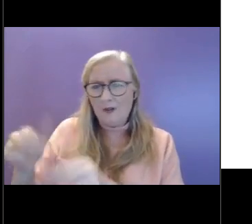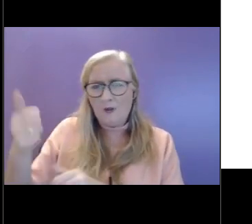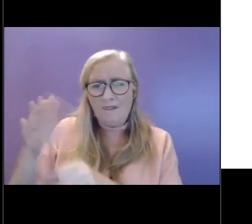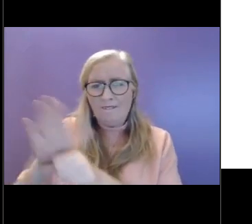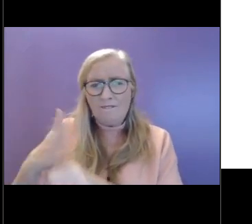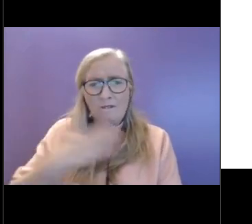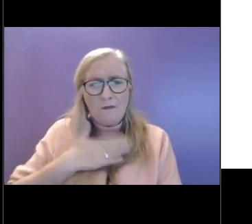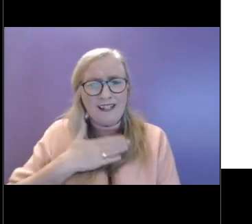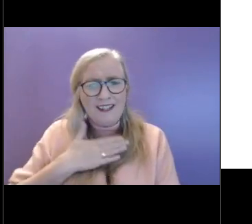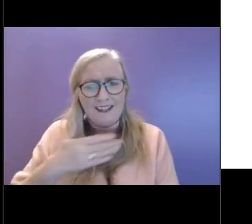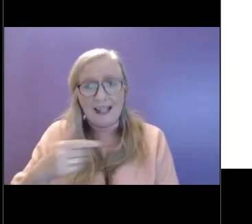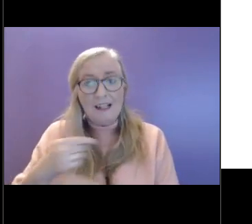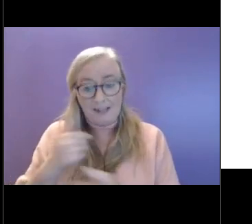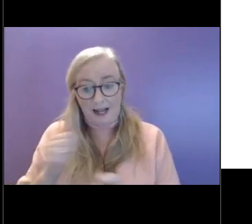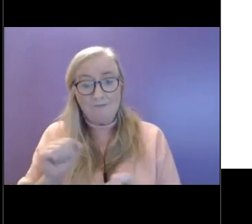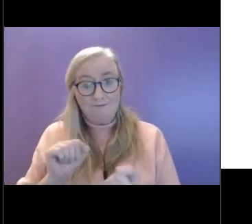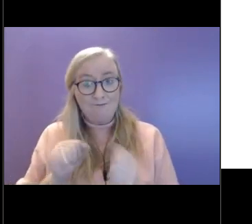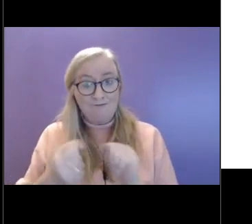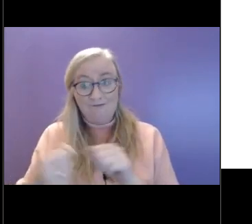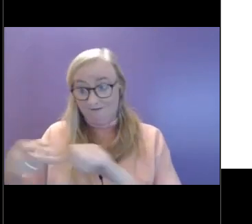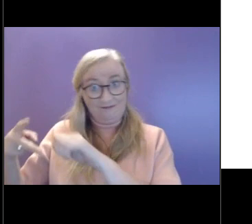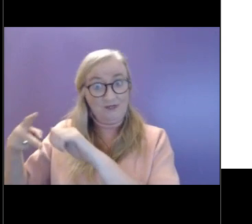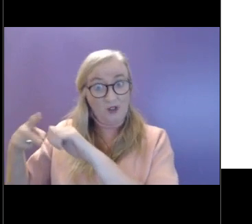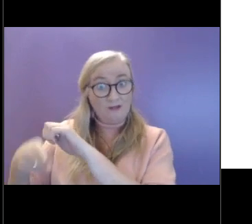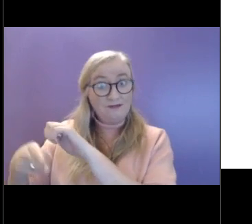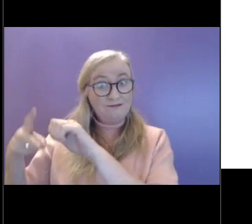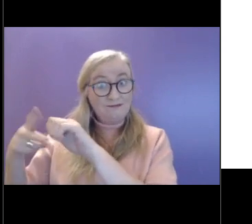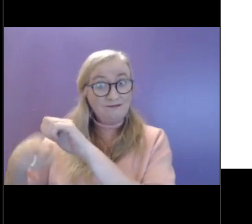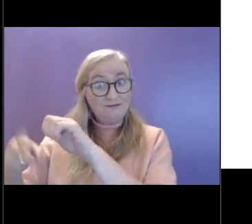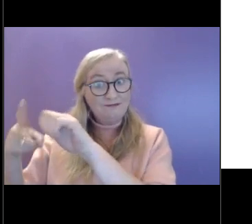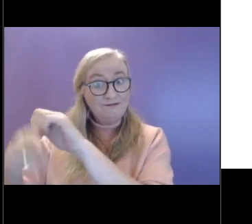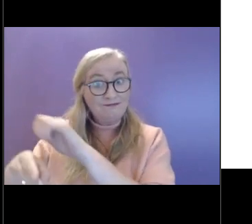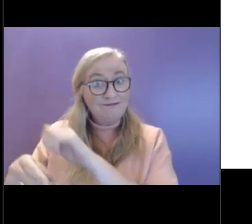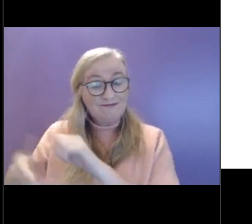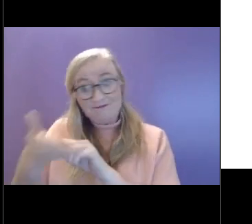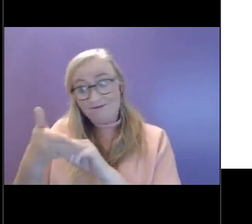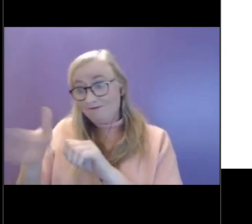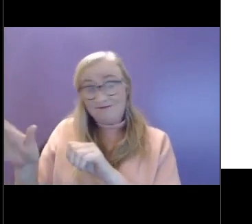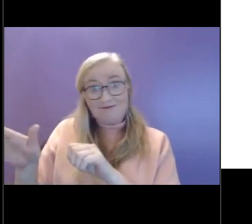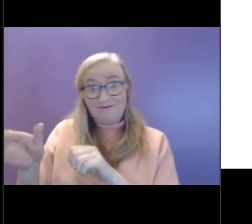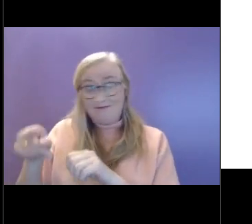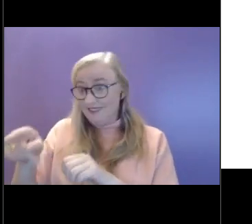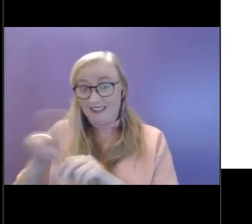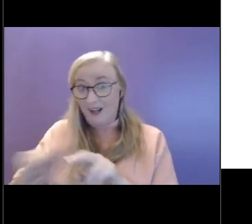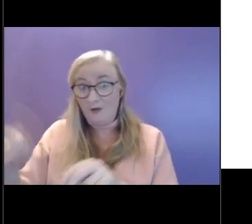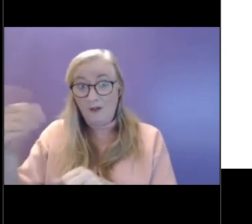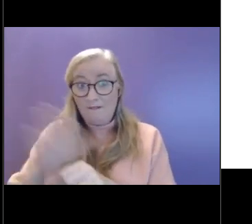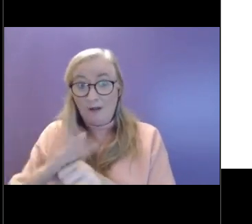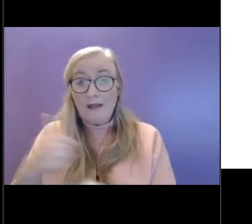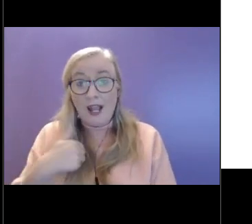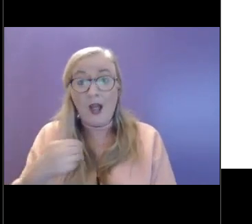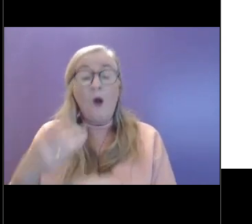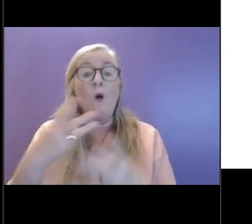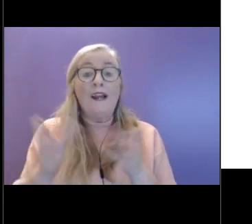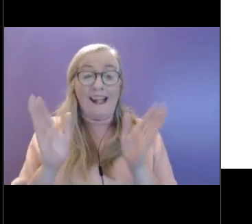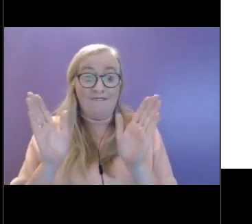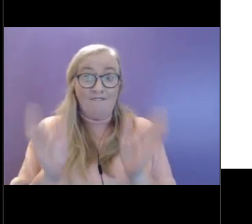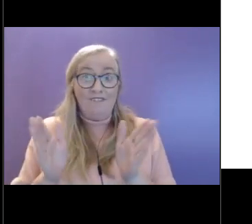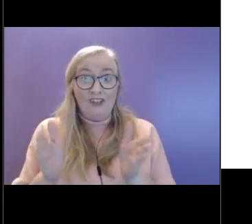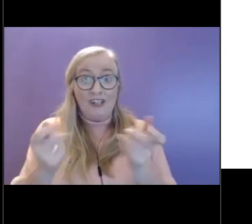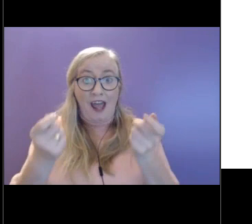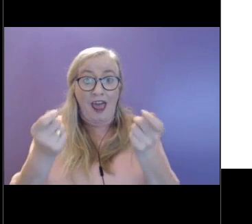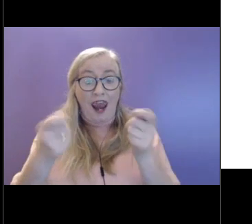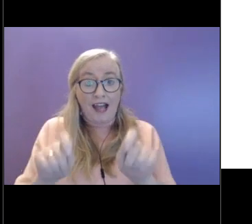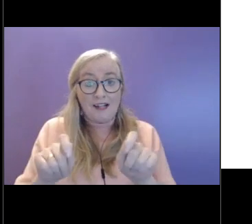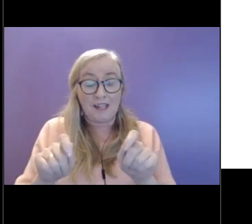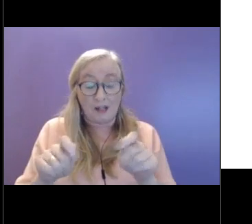able to legitimately cut those out. And I suppose when we moved back out of lockdown, perhaps things speeded